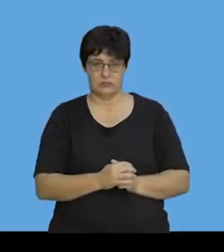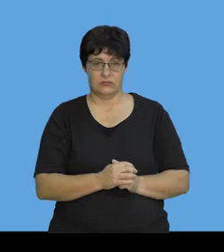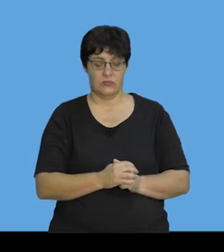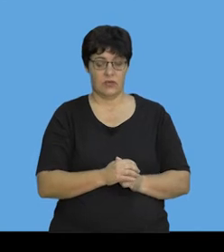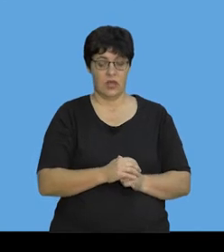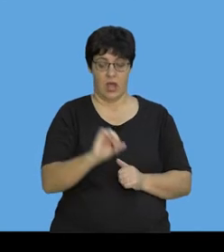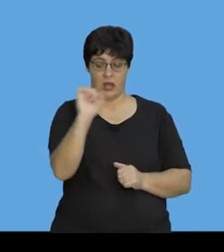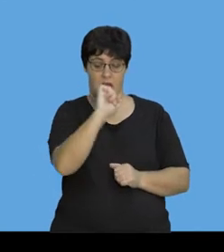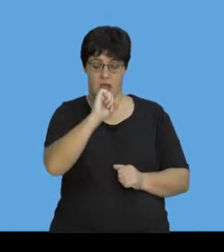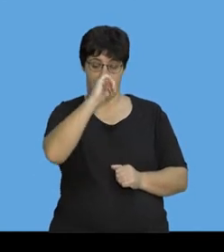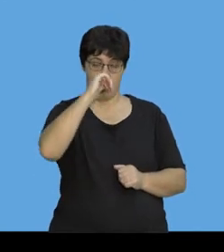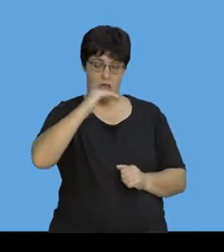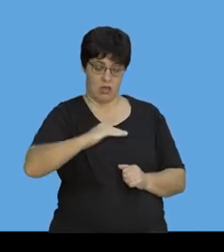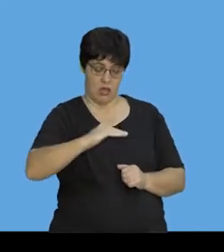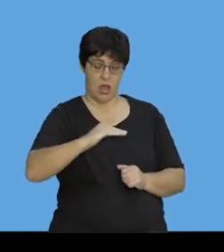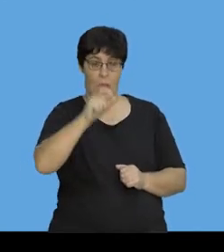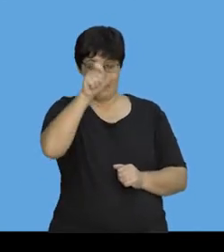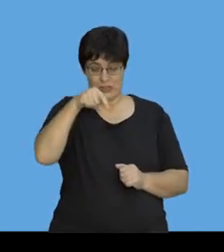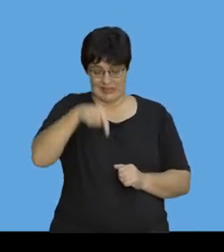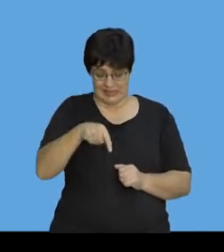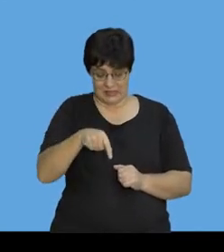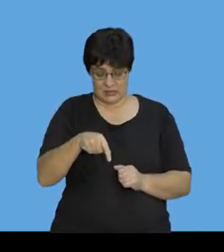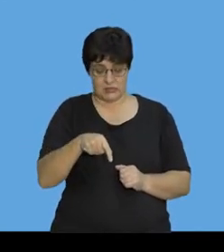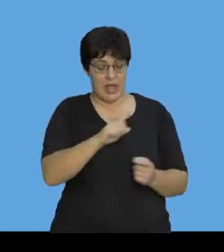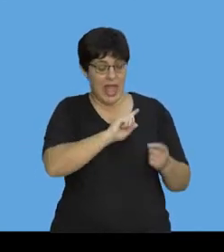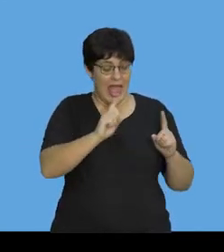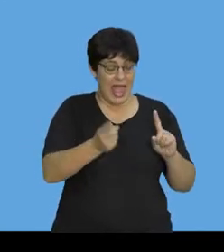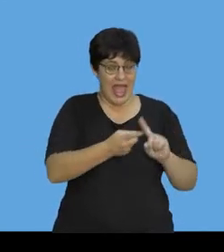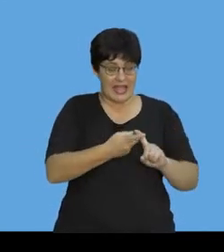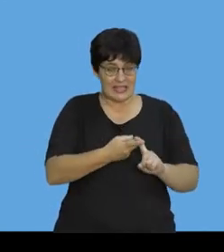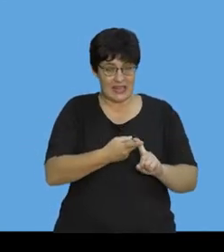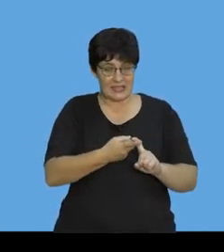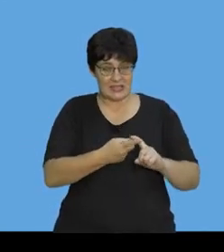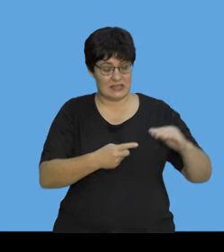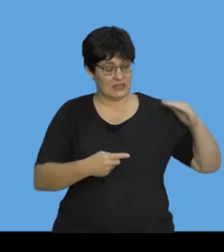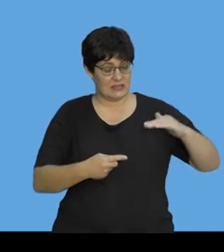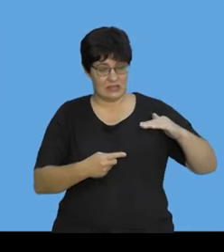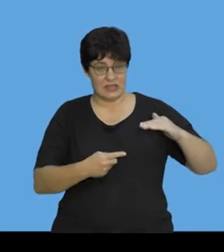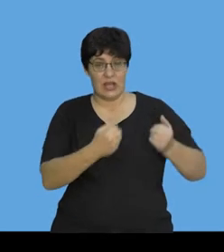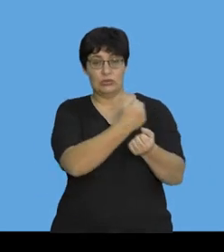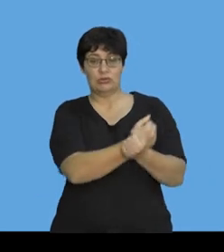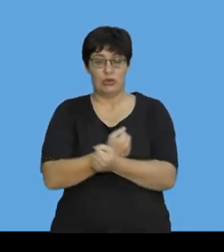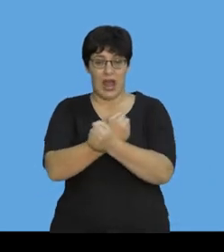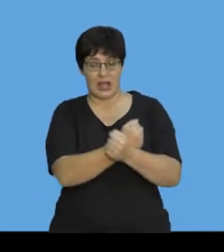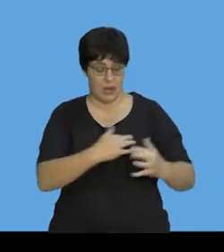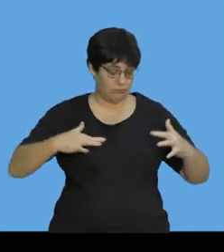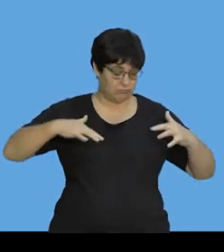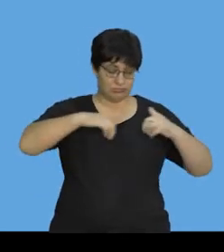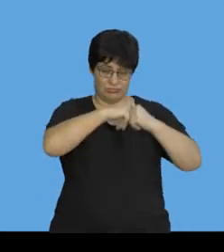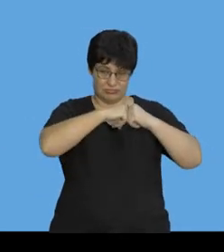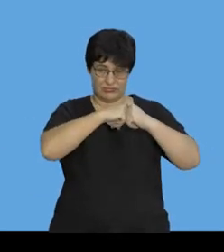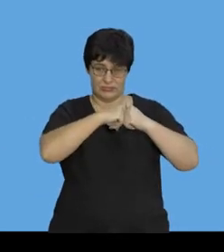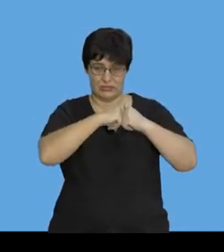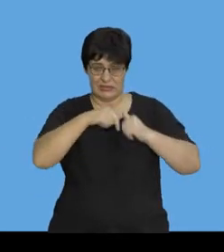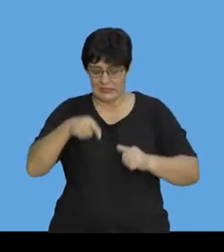a car is more likely to get hurt in a car accident if they ride into a truck than the